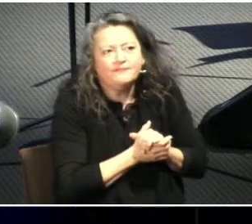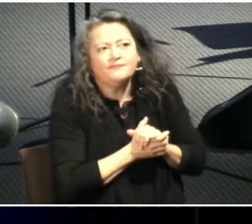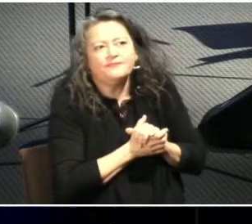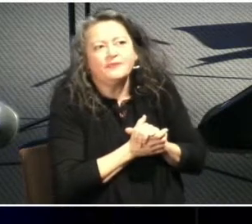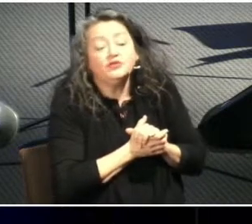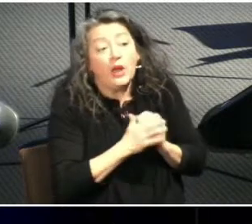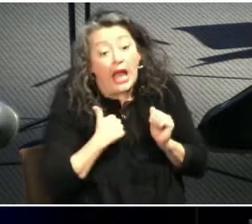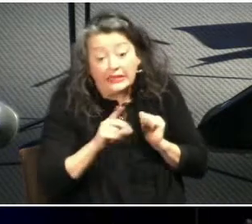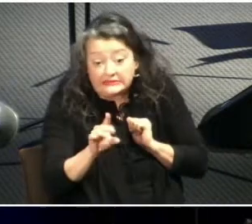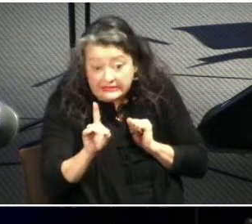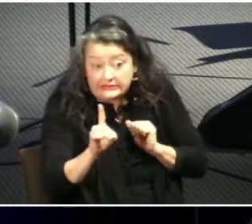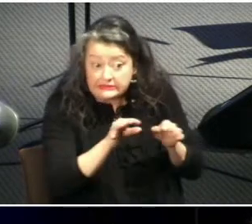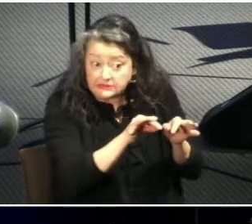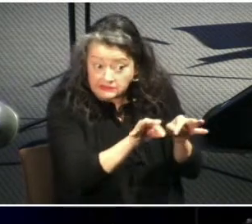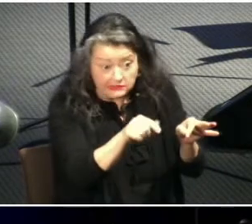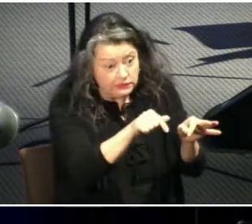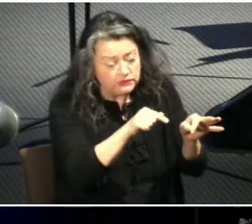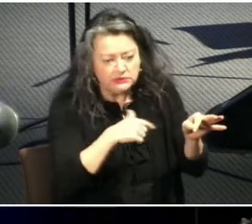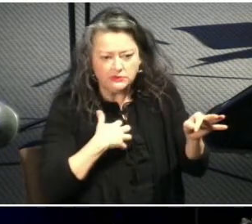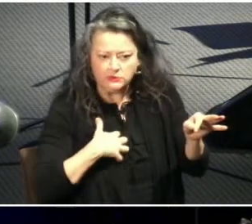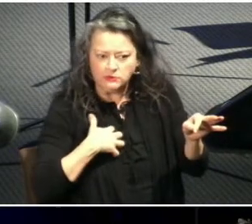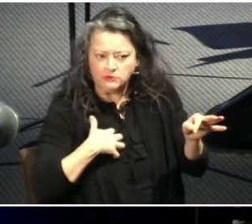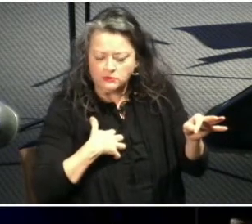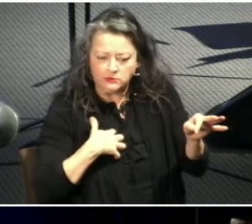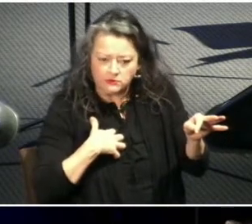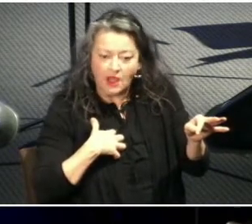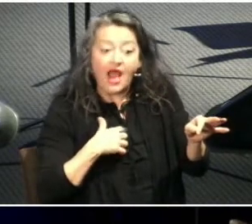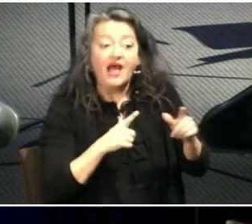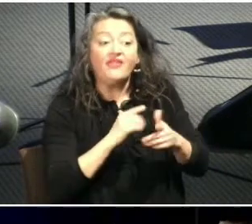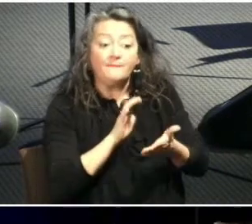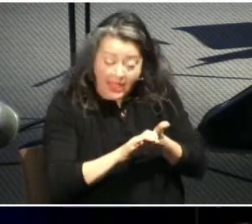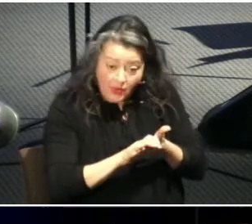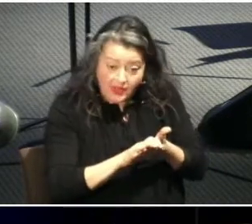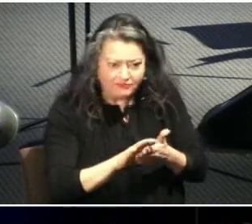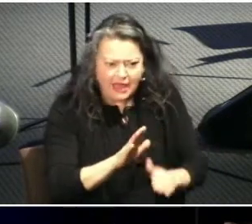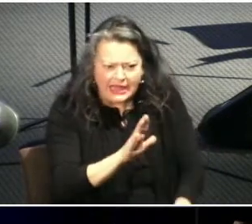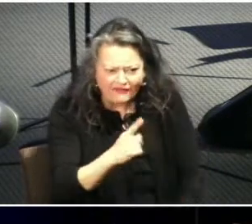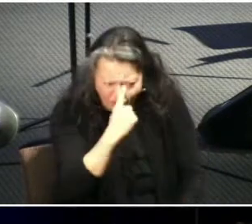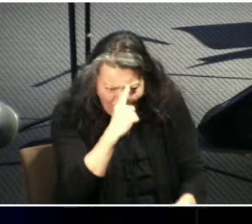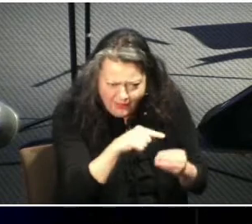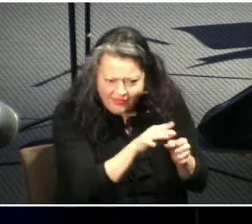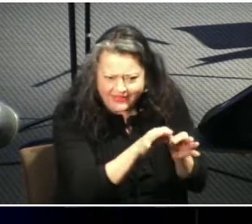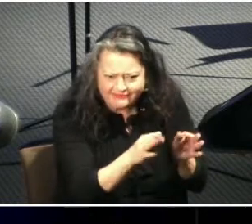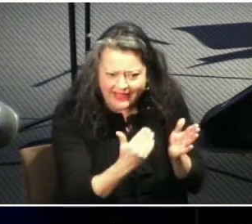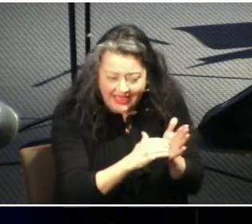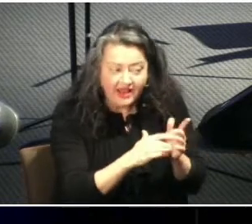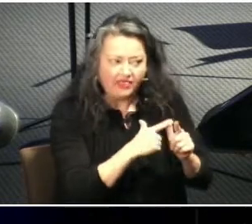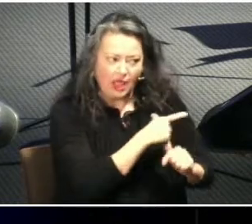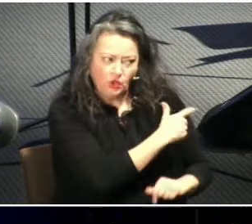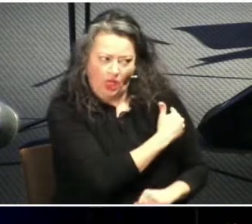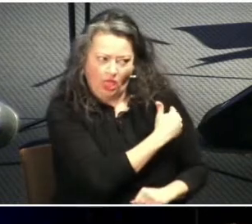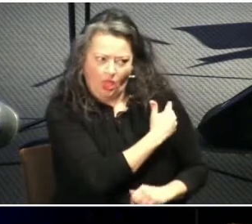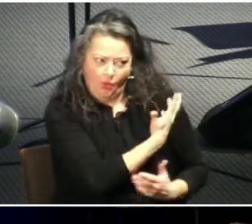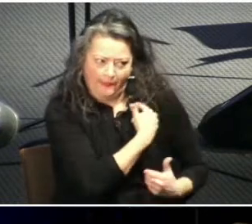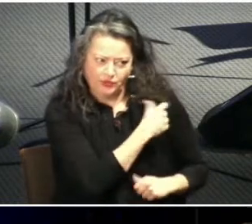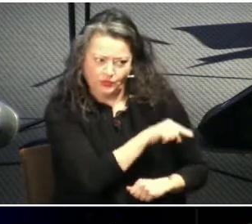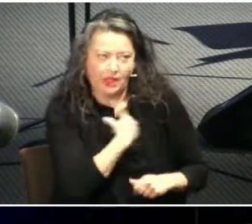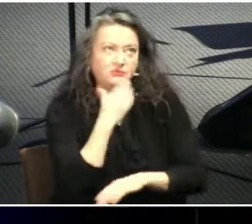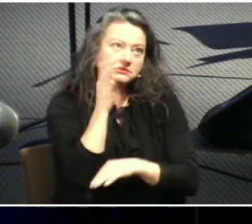problems with it and then i got married and i didn't think about it again until you asked me to come and talk and then i had to really think about it again